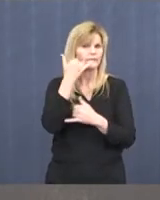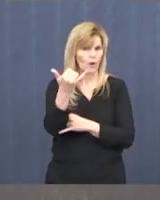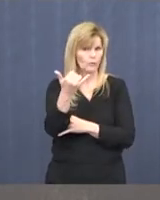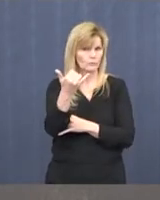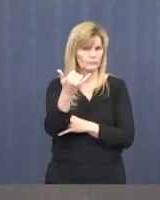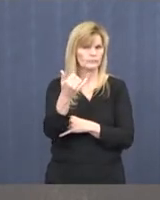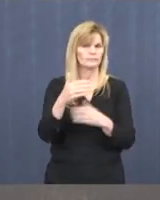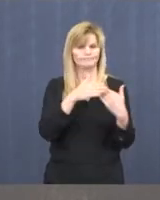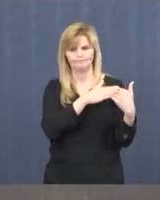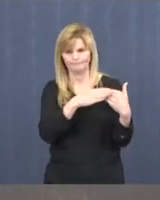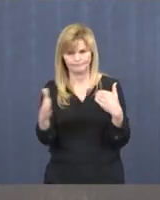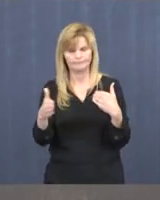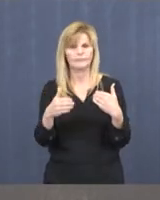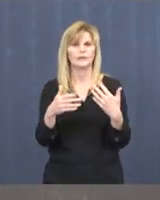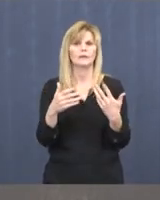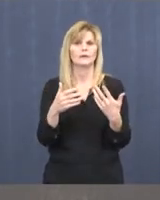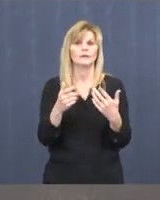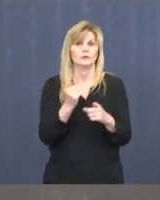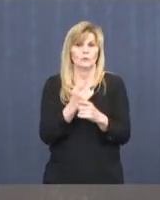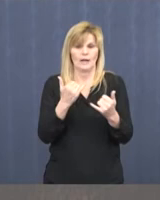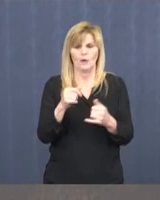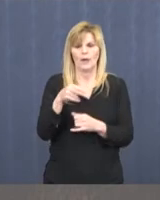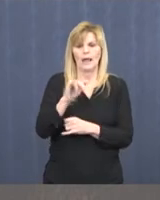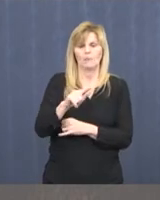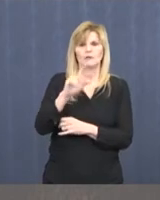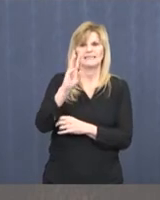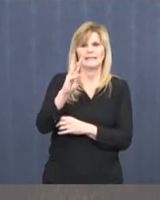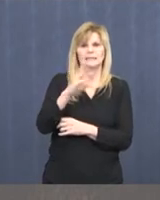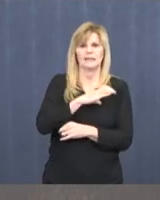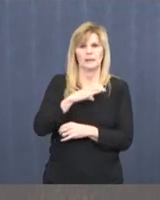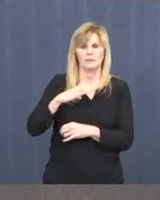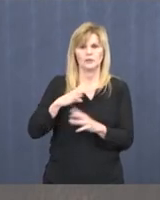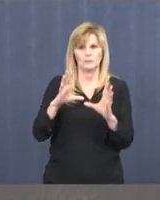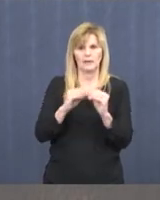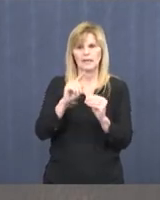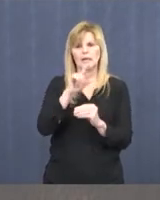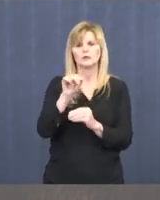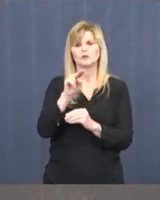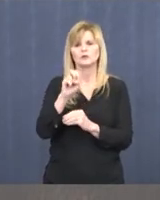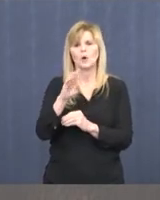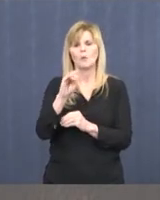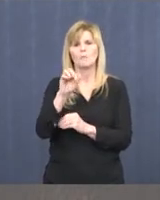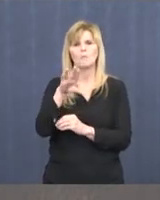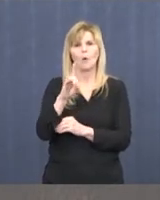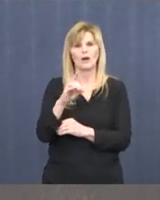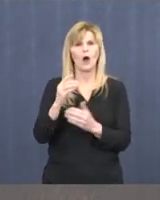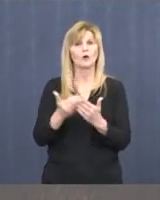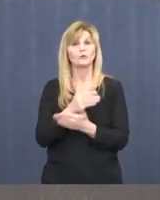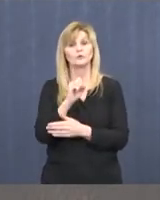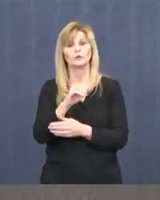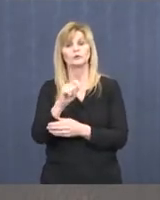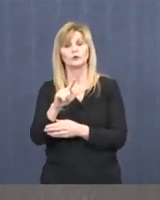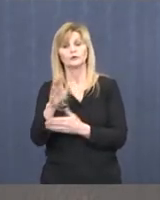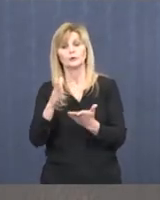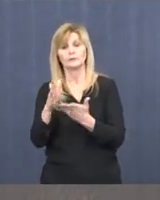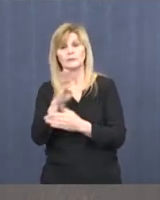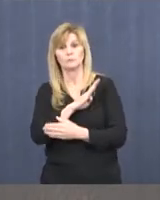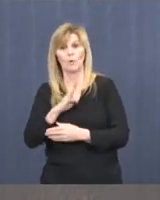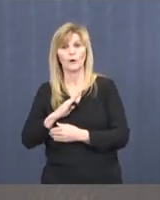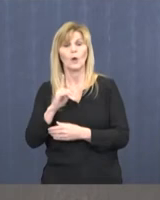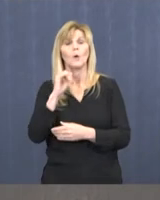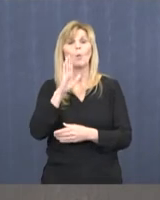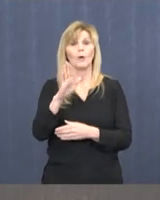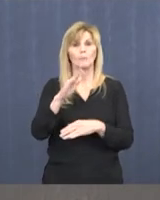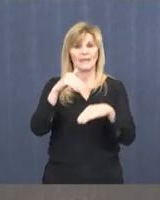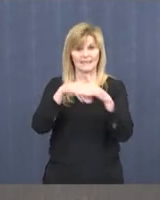and with that, April 6th Commission meeting and Cass County's Zone Board, which is a new social services board, will be conducted and accessible